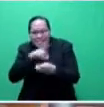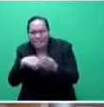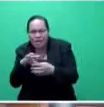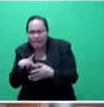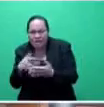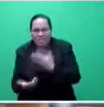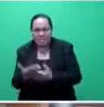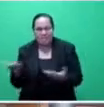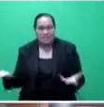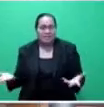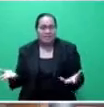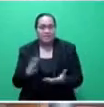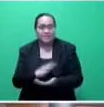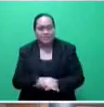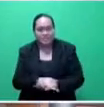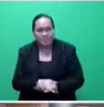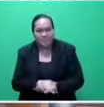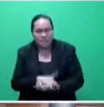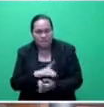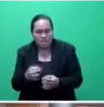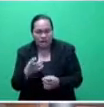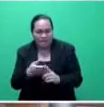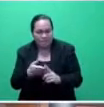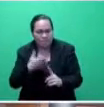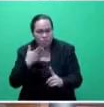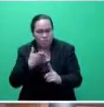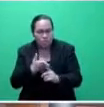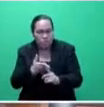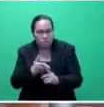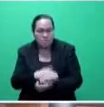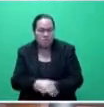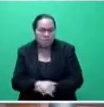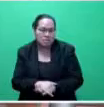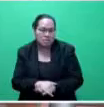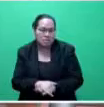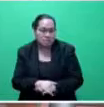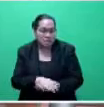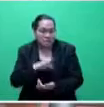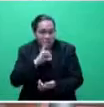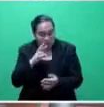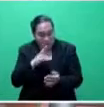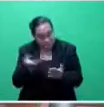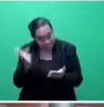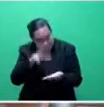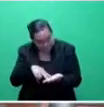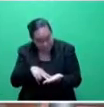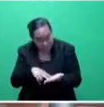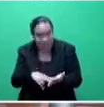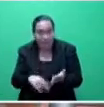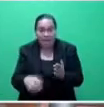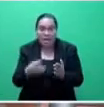It's not a carte blanche approach. If you look Mr Speaker Sir, I referred the Hon. Prasad to Section 24 amendment,